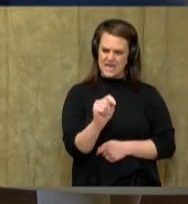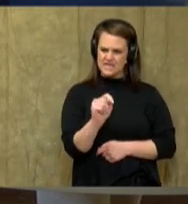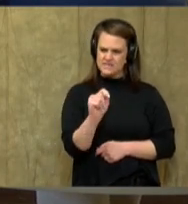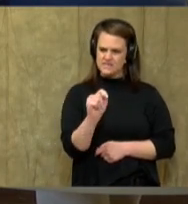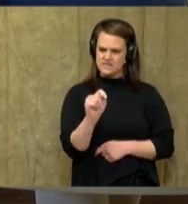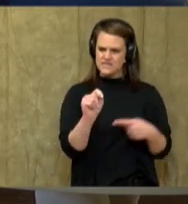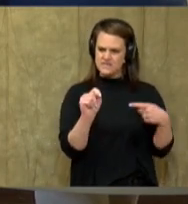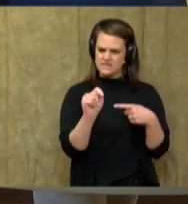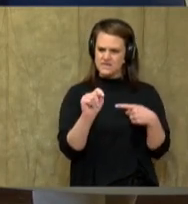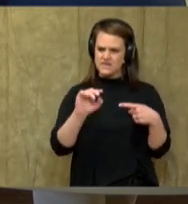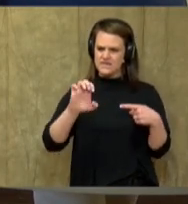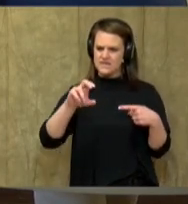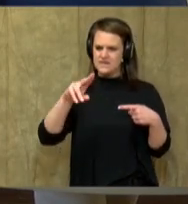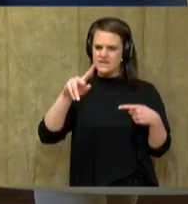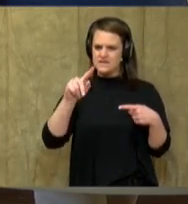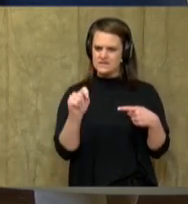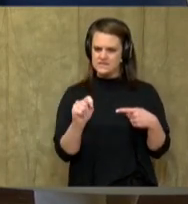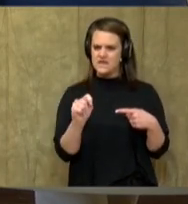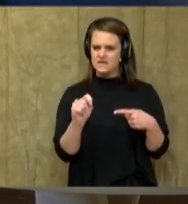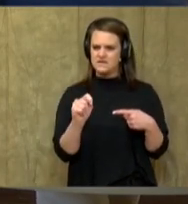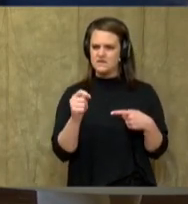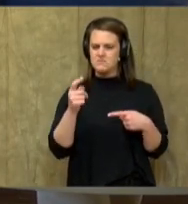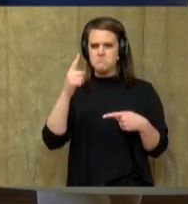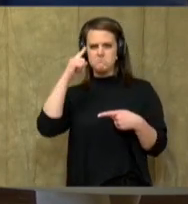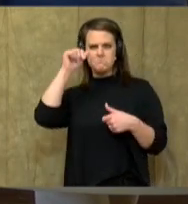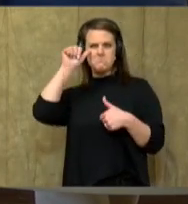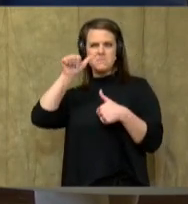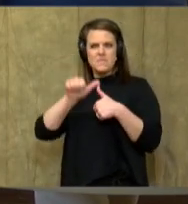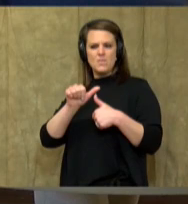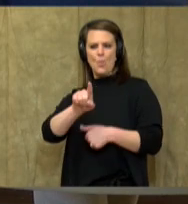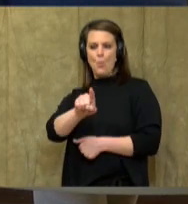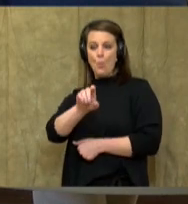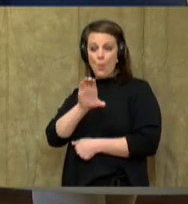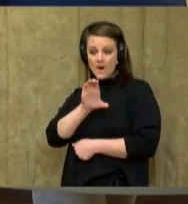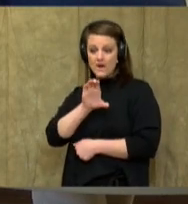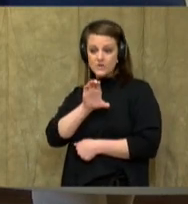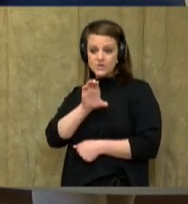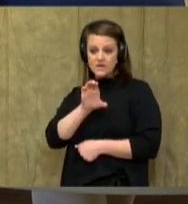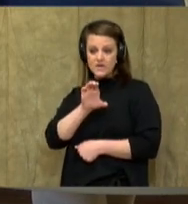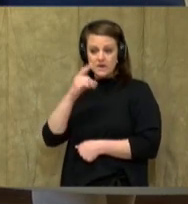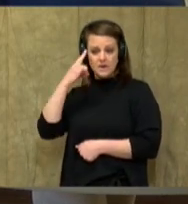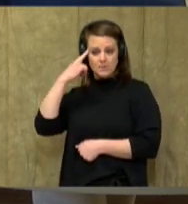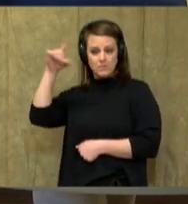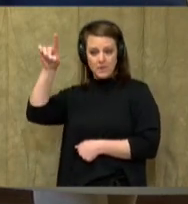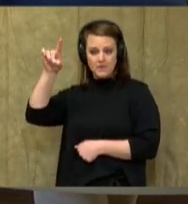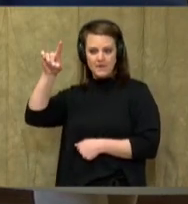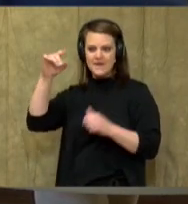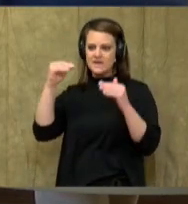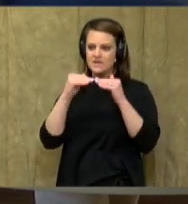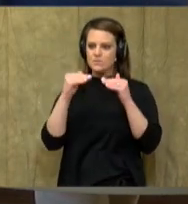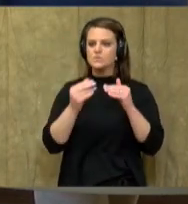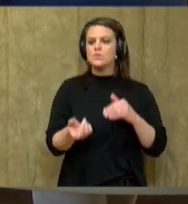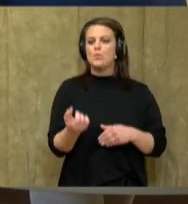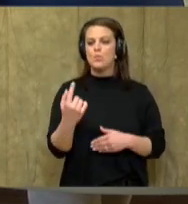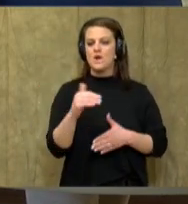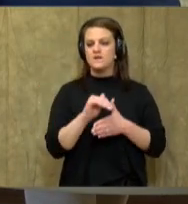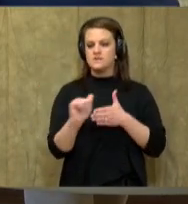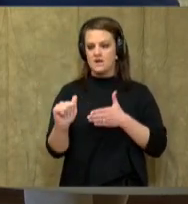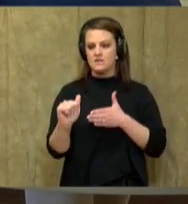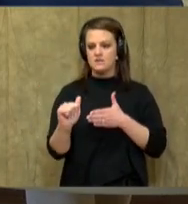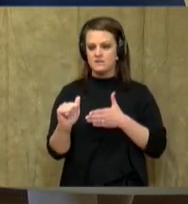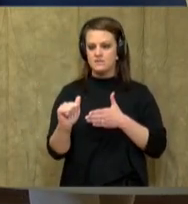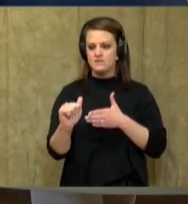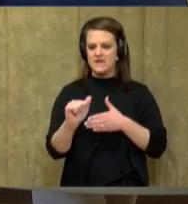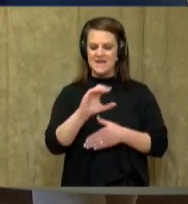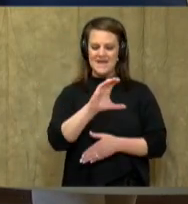that my teacher taught me that 100 pennies equals a dollar. And